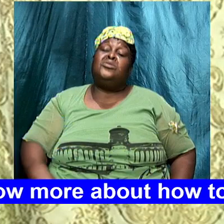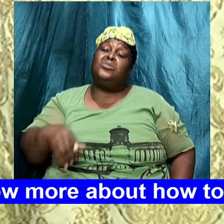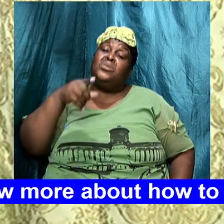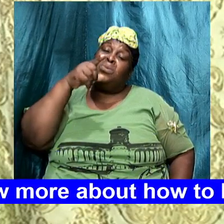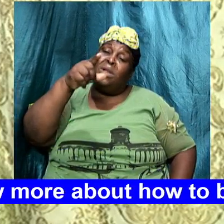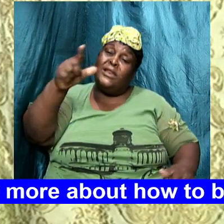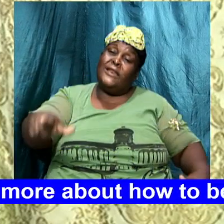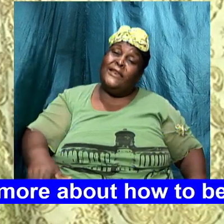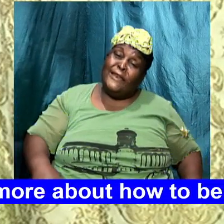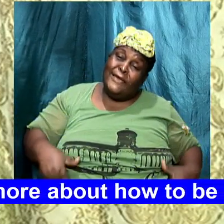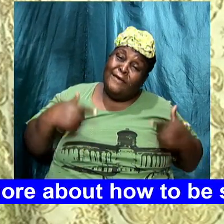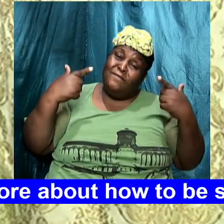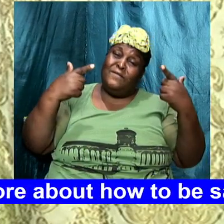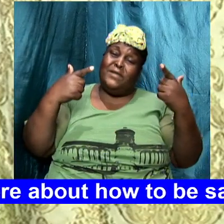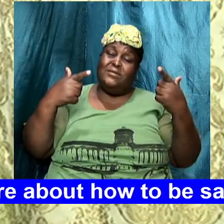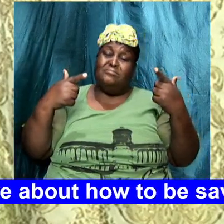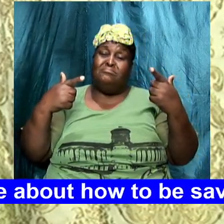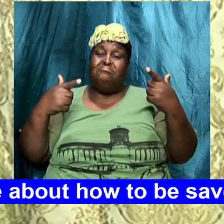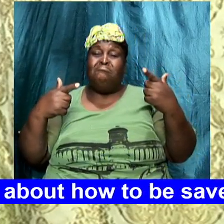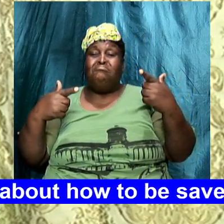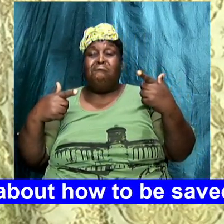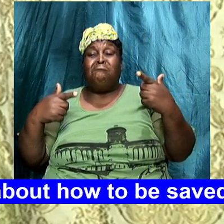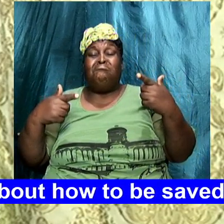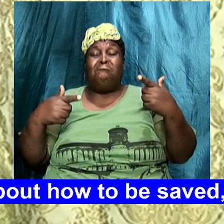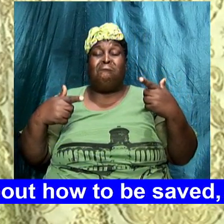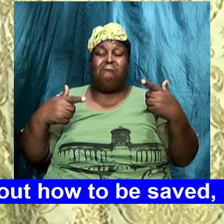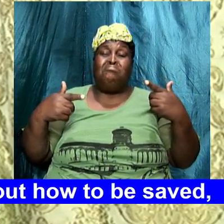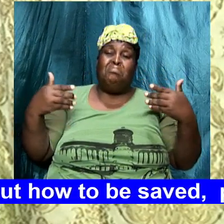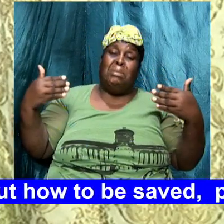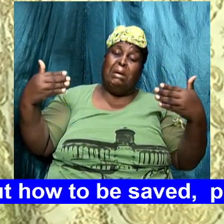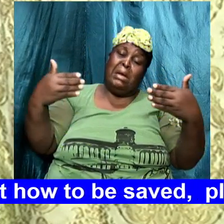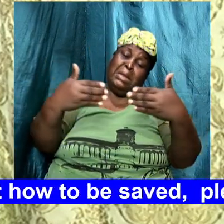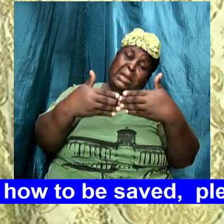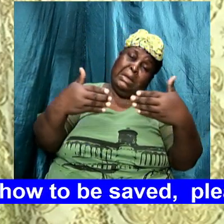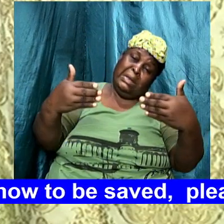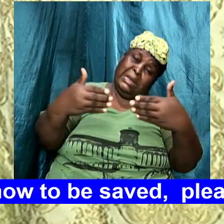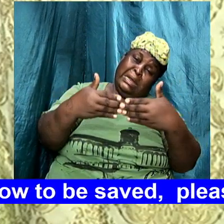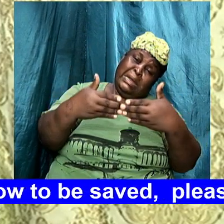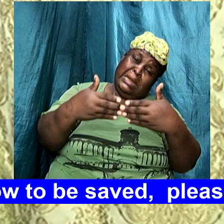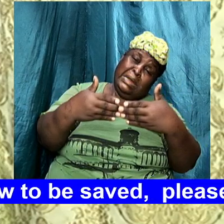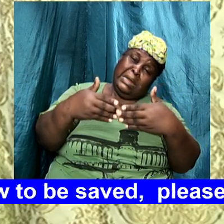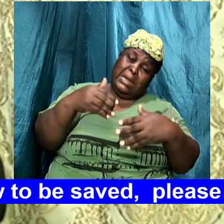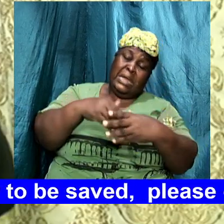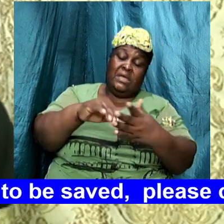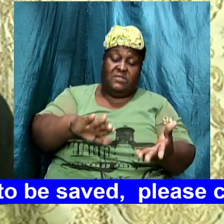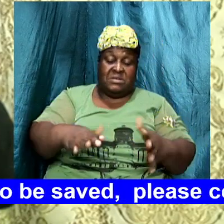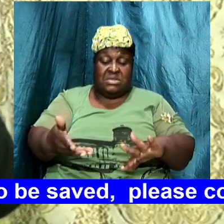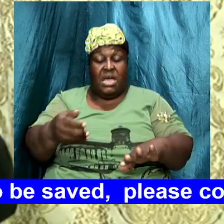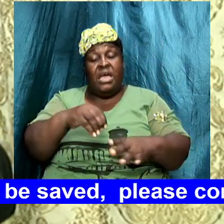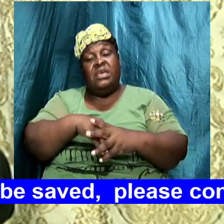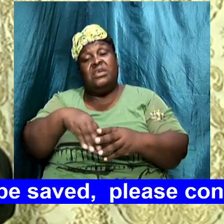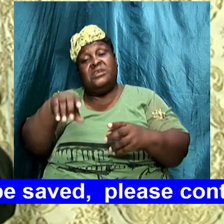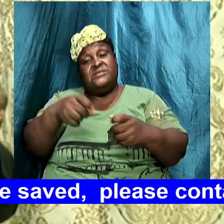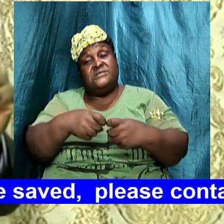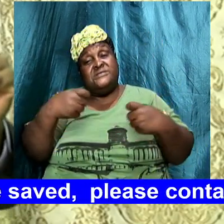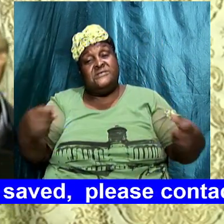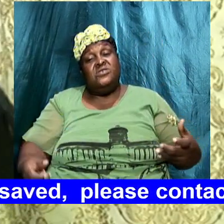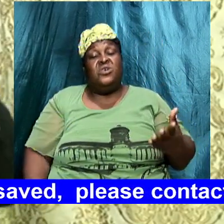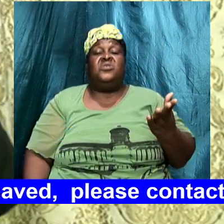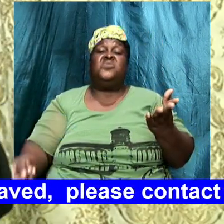are leaving your toe in the line I want you to understand that if you die in sin you are going to raise